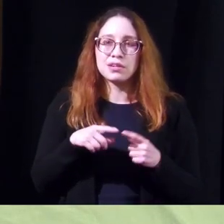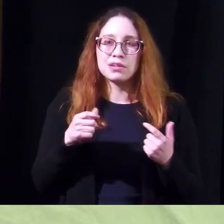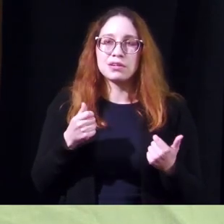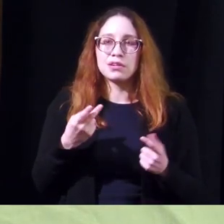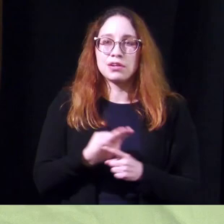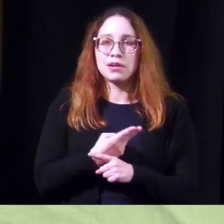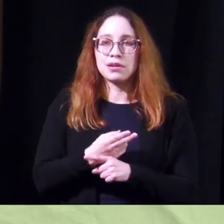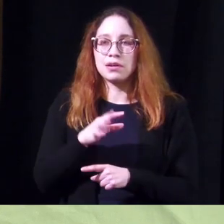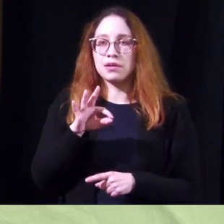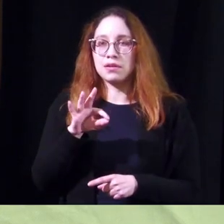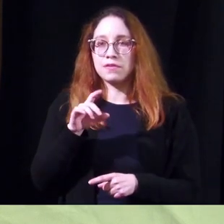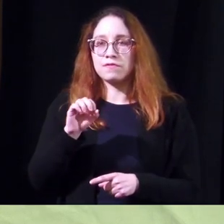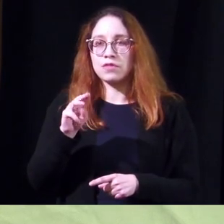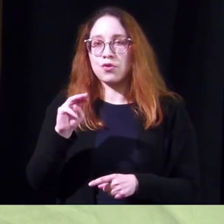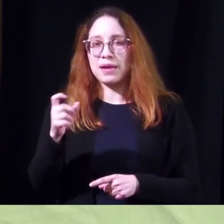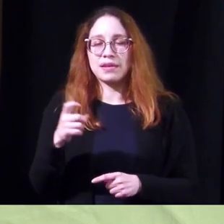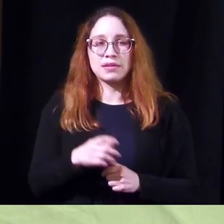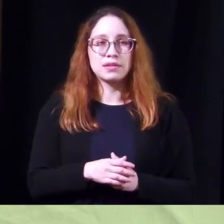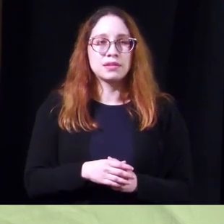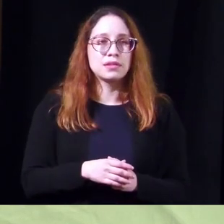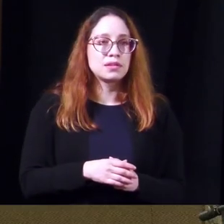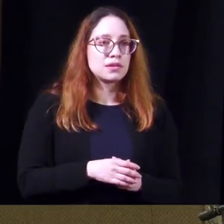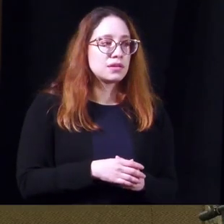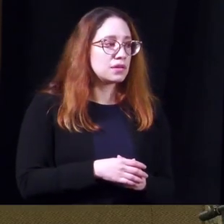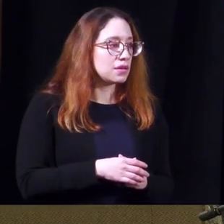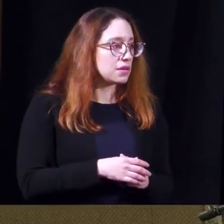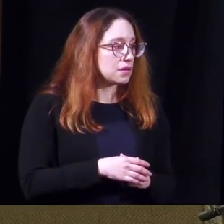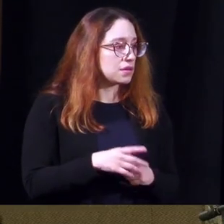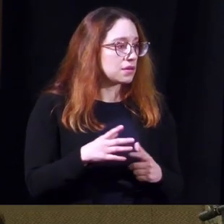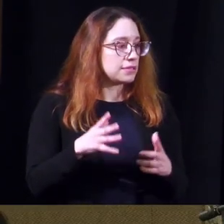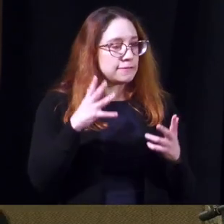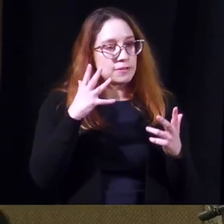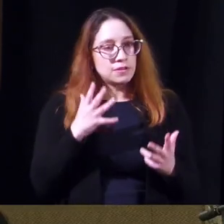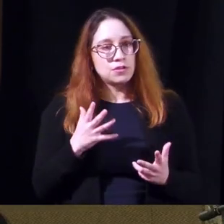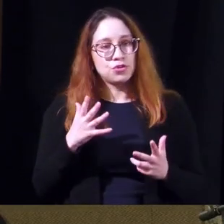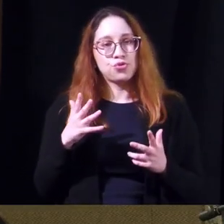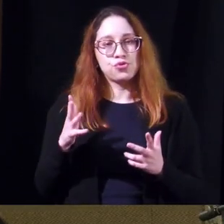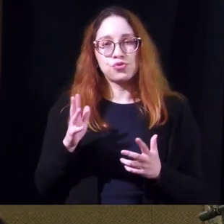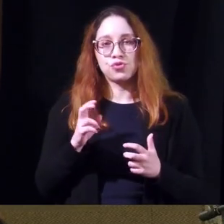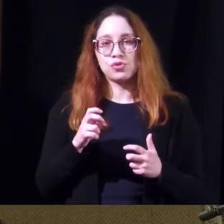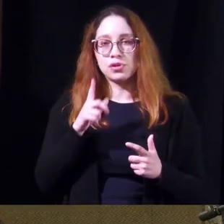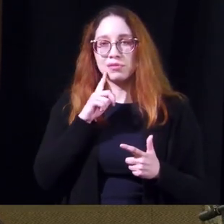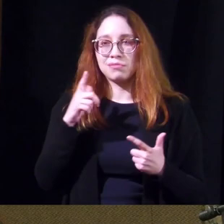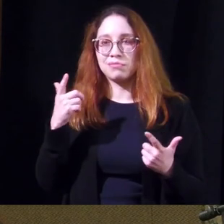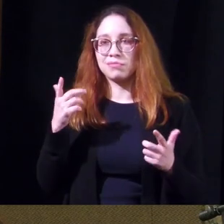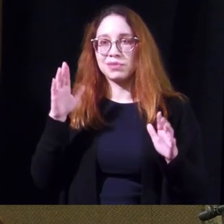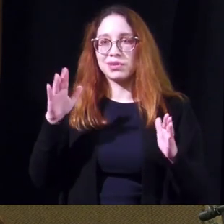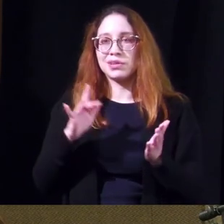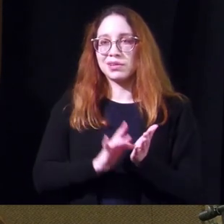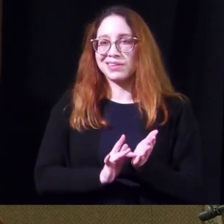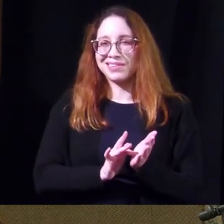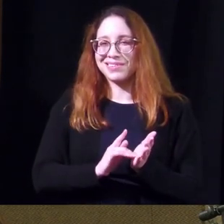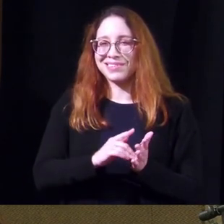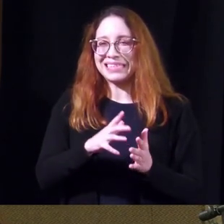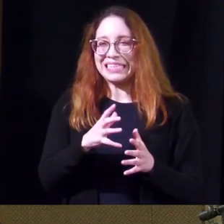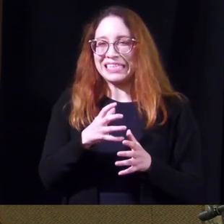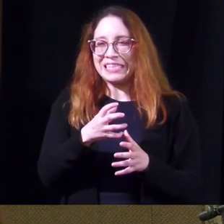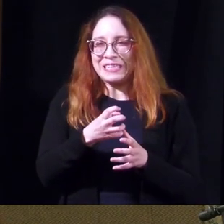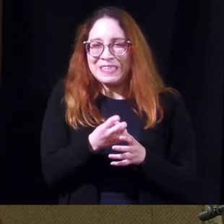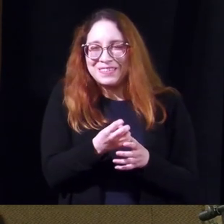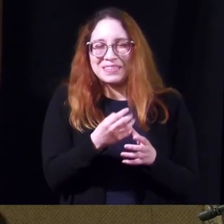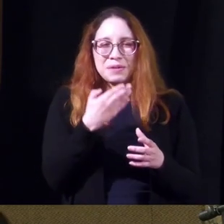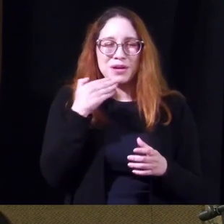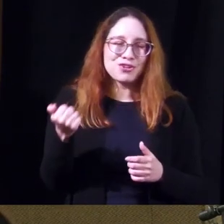can sometimes use flomax in these patients uh unfortunately there isn't any great medication to get the bladder to squeeze better